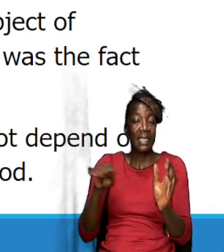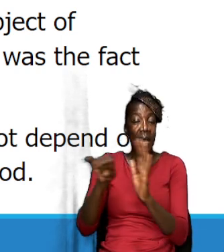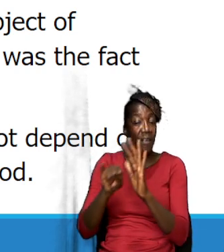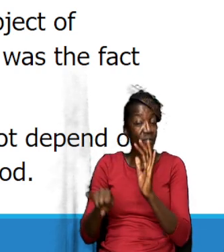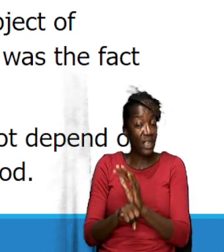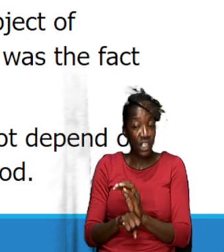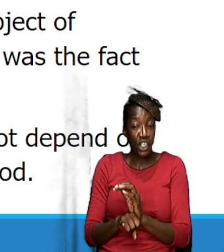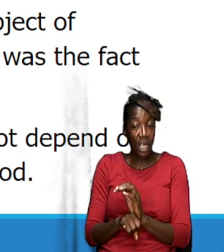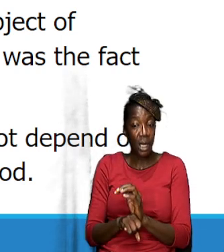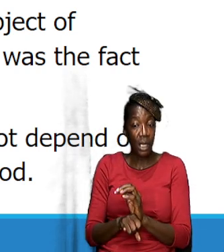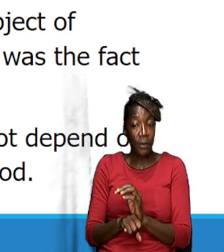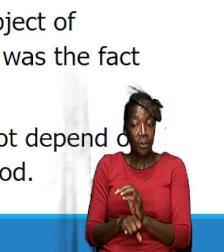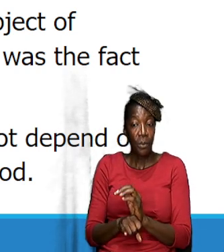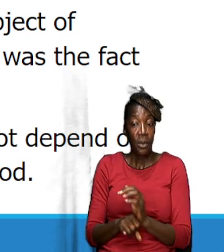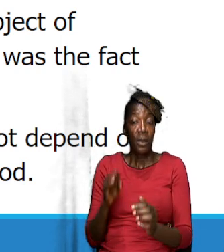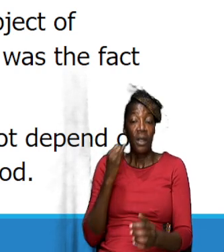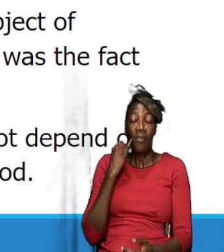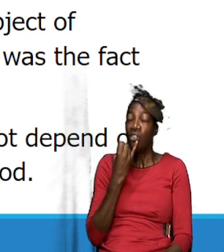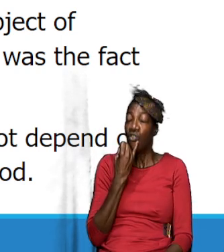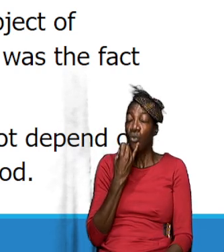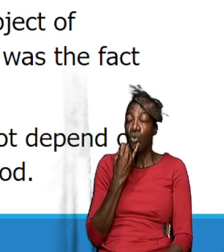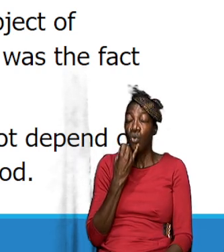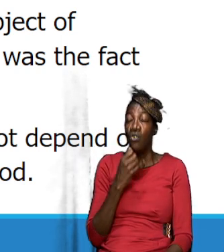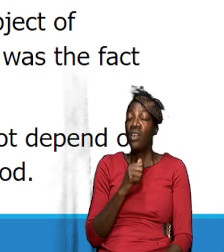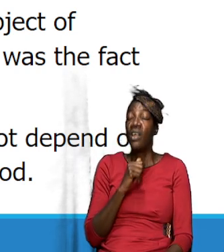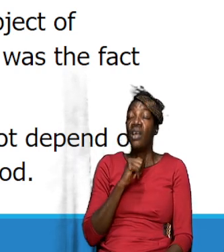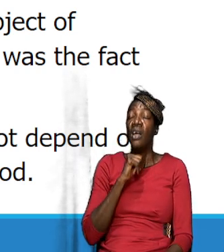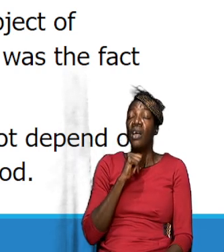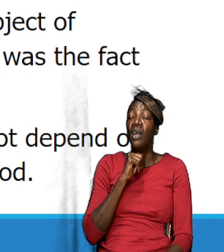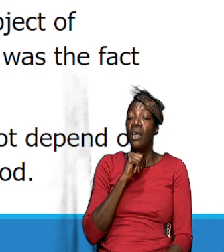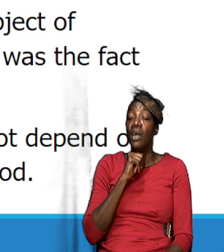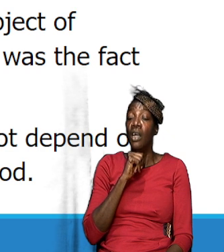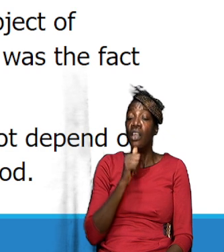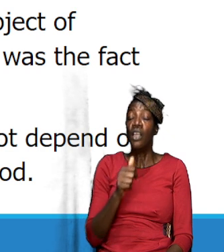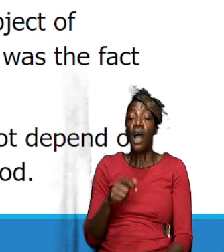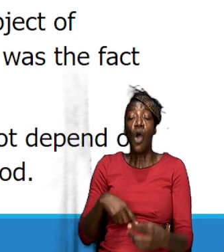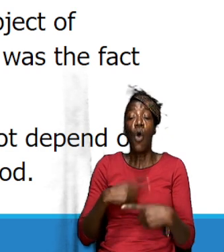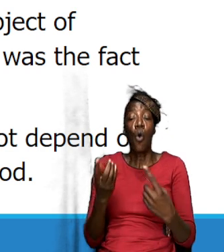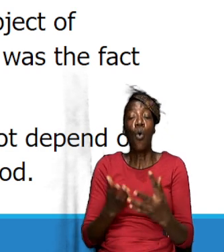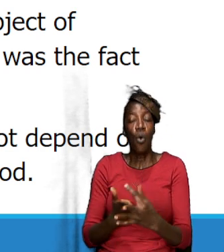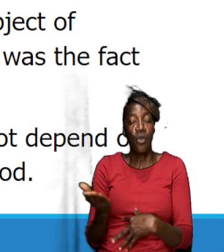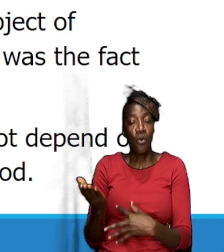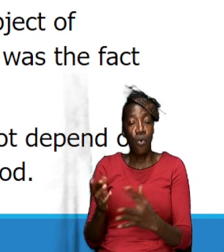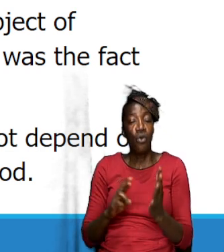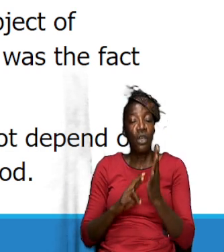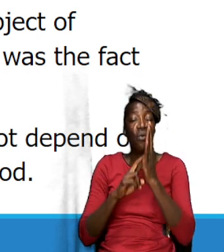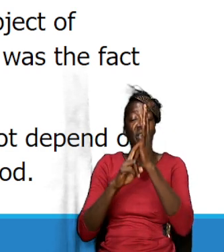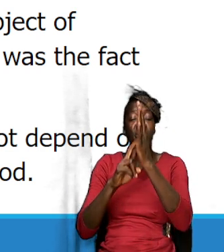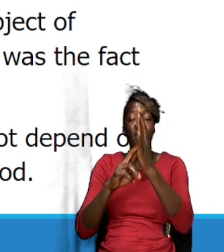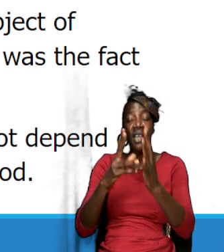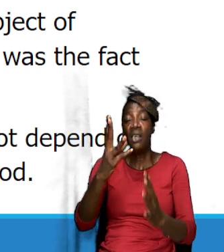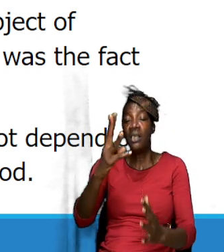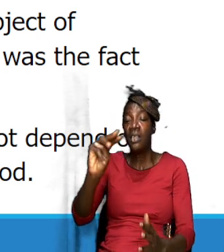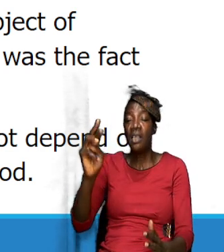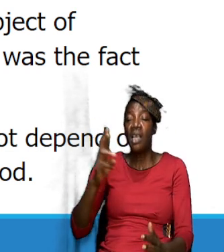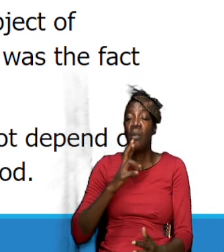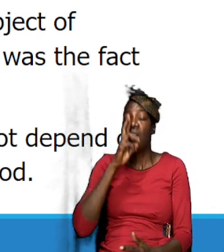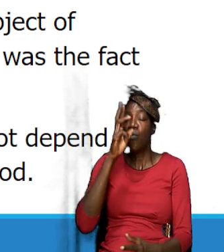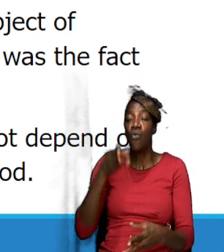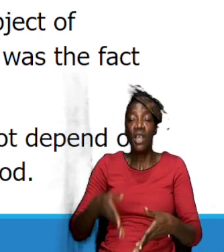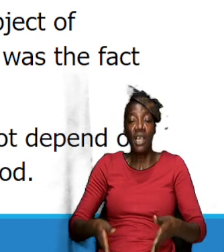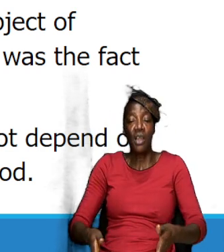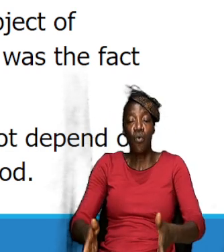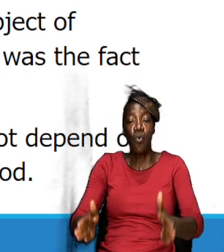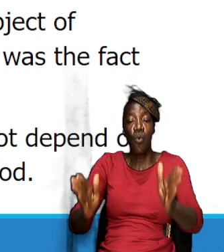they would not have gone through any of those experiences that would reveal to them in any real way